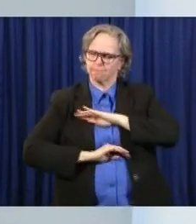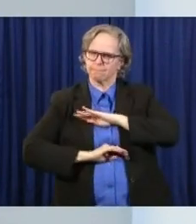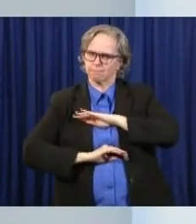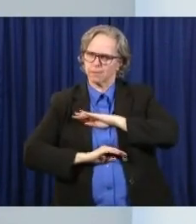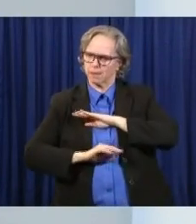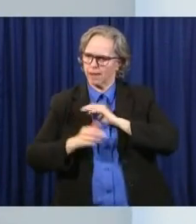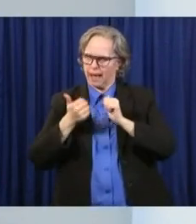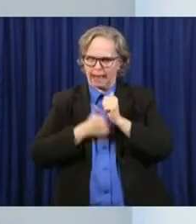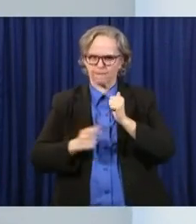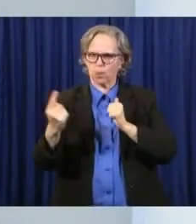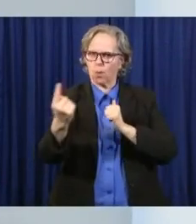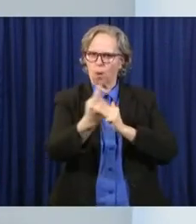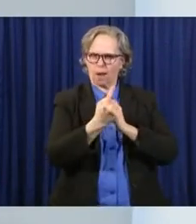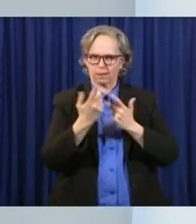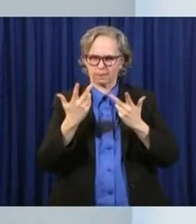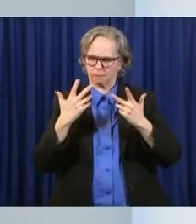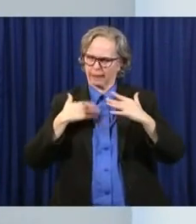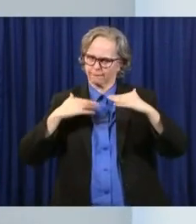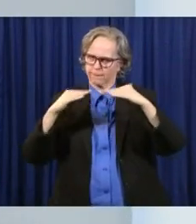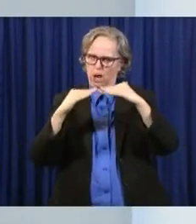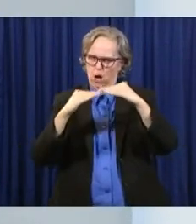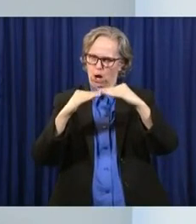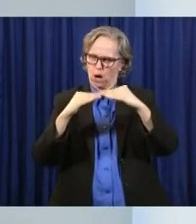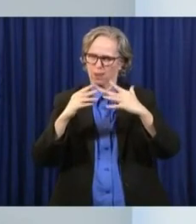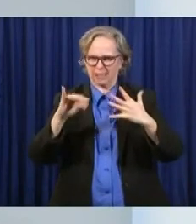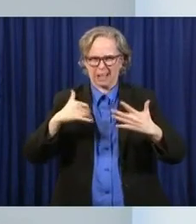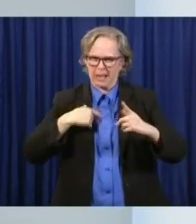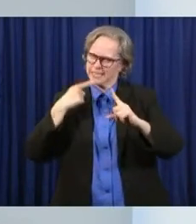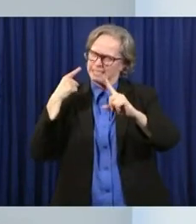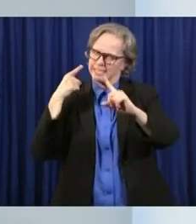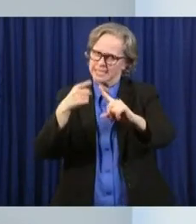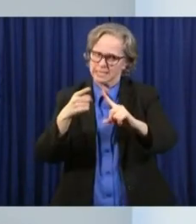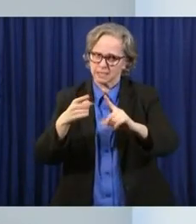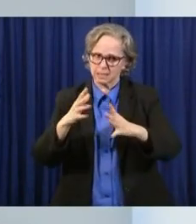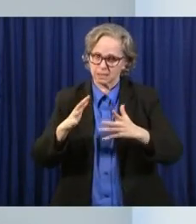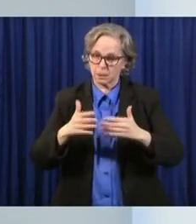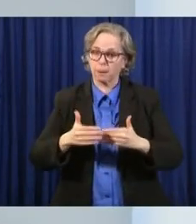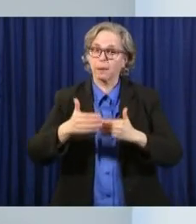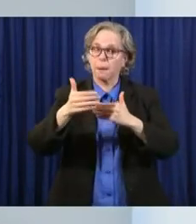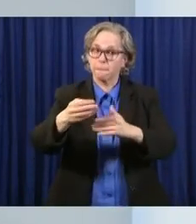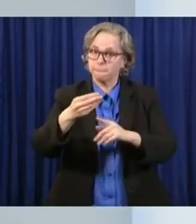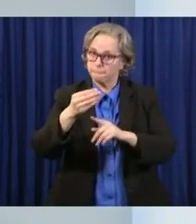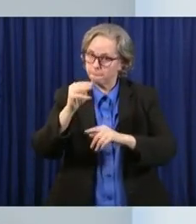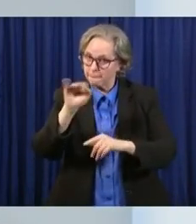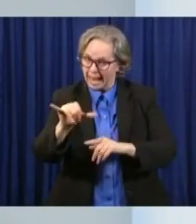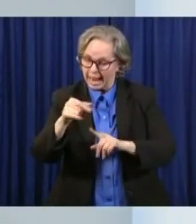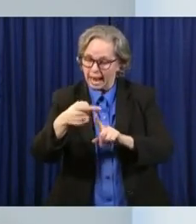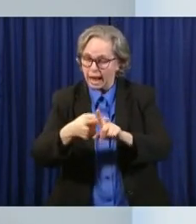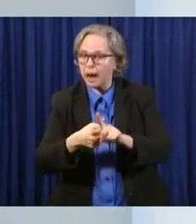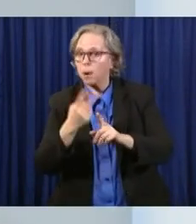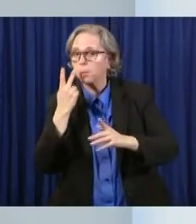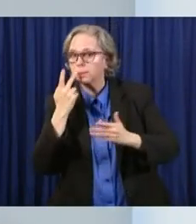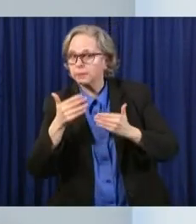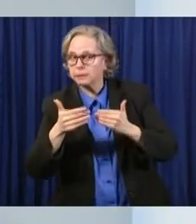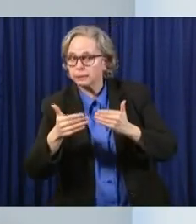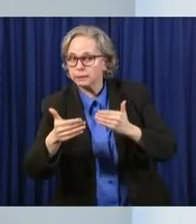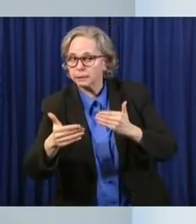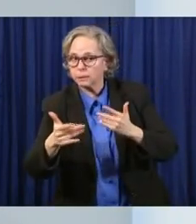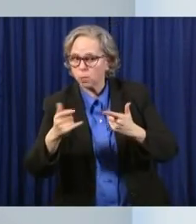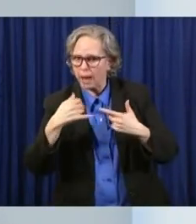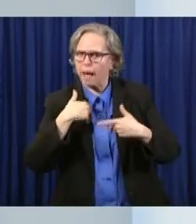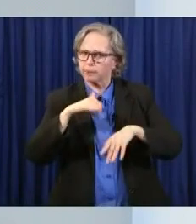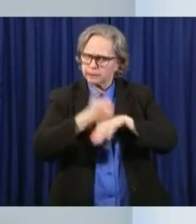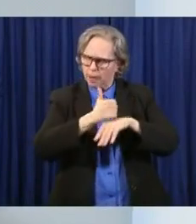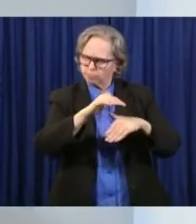all the time, as the governor's talked about, throughout the month of May. We're going to continue to loosen restrictions and trust people